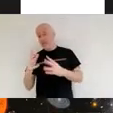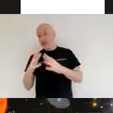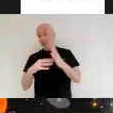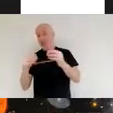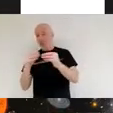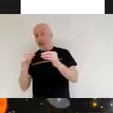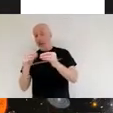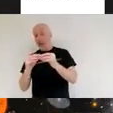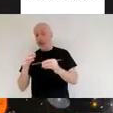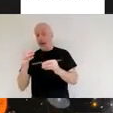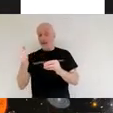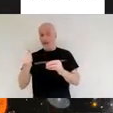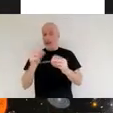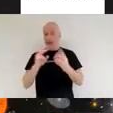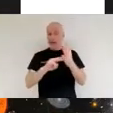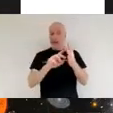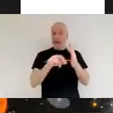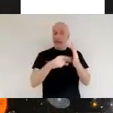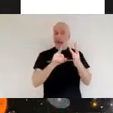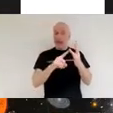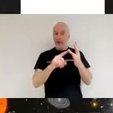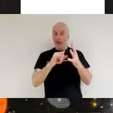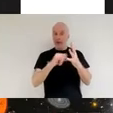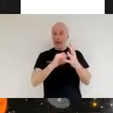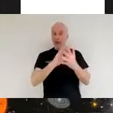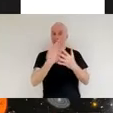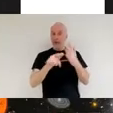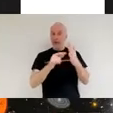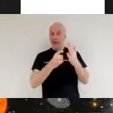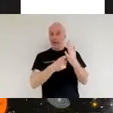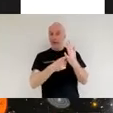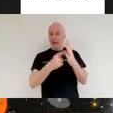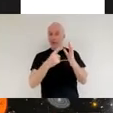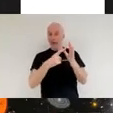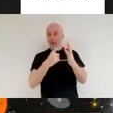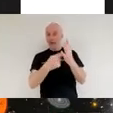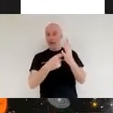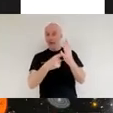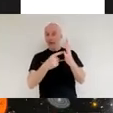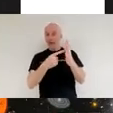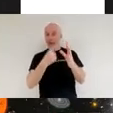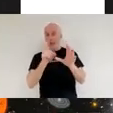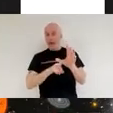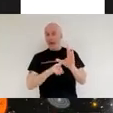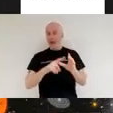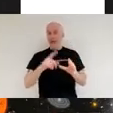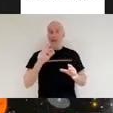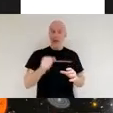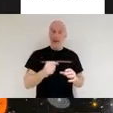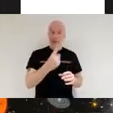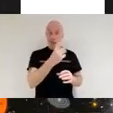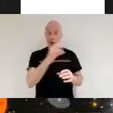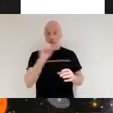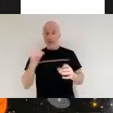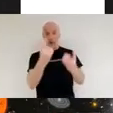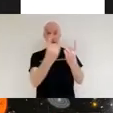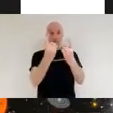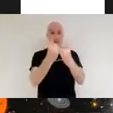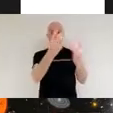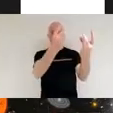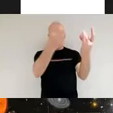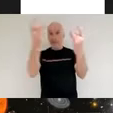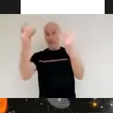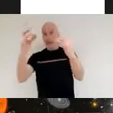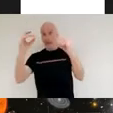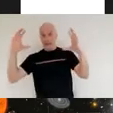individually image and get the spectral information for about 100 objects at the same time and the way it does